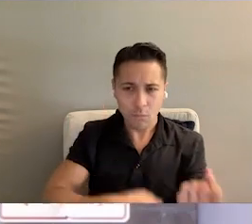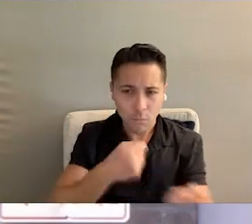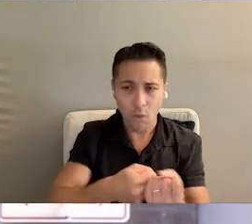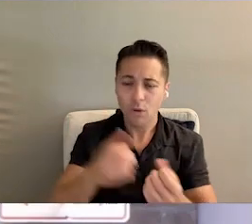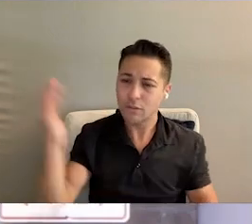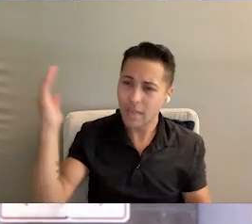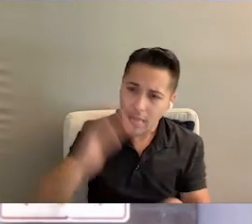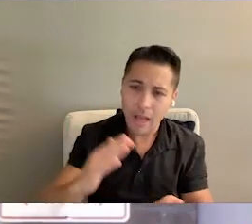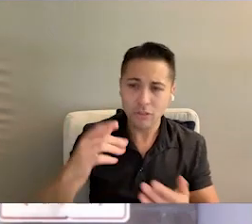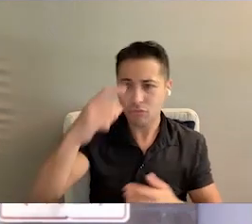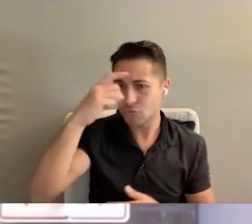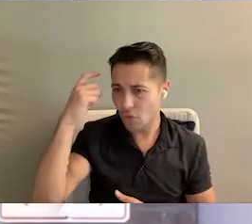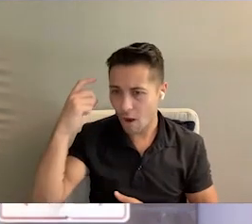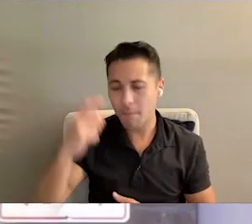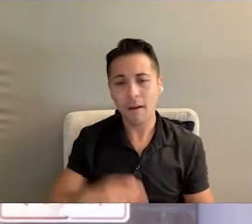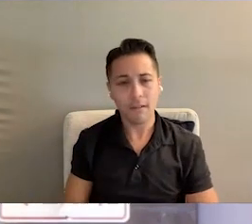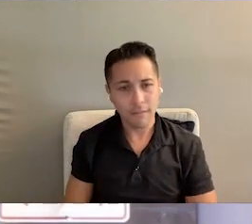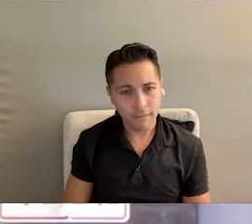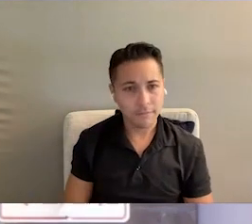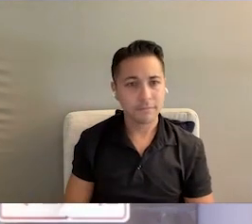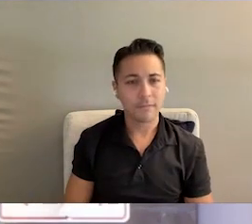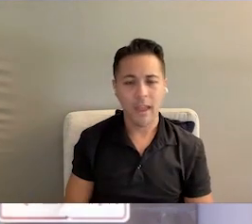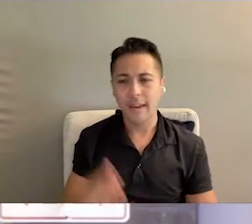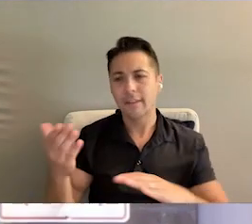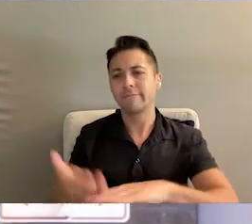to lessen trauma and bolster services.